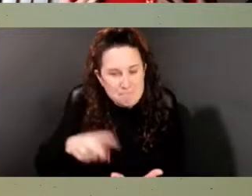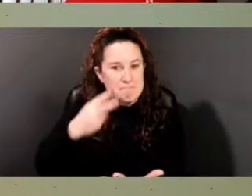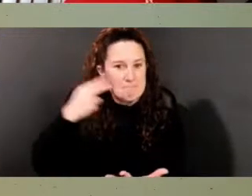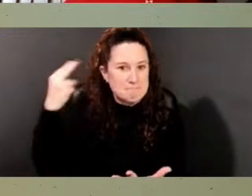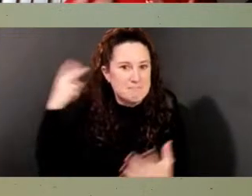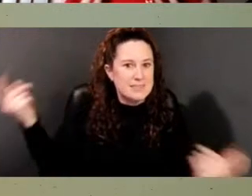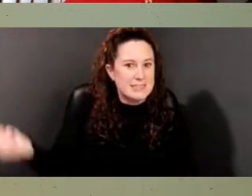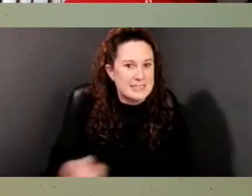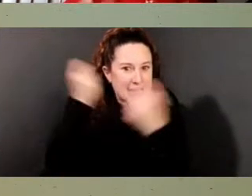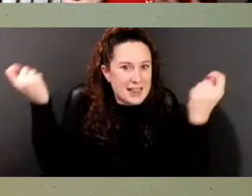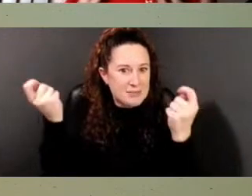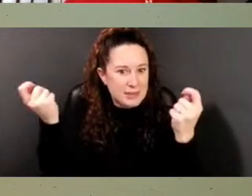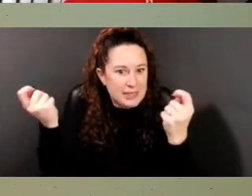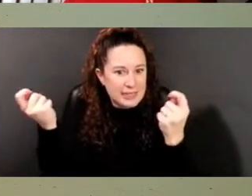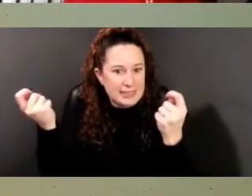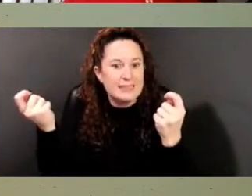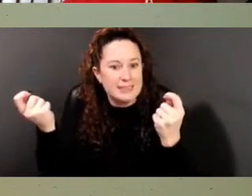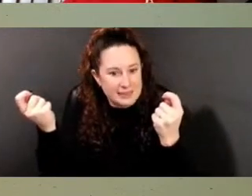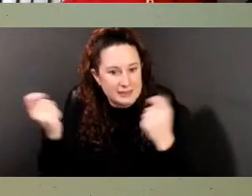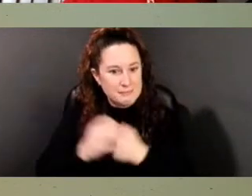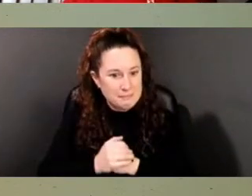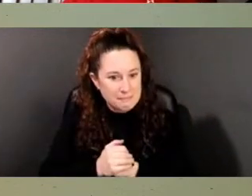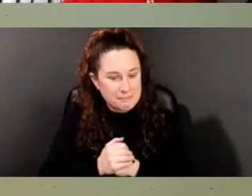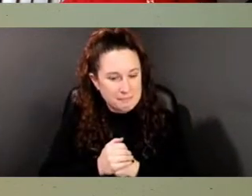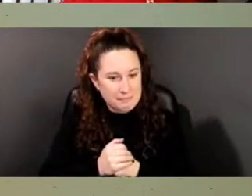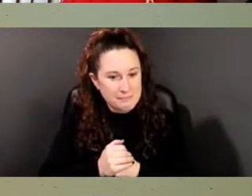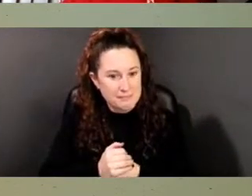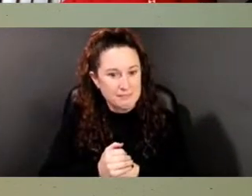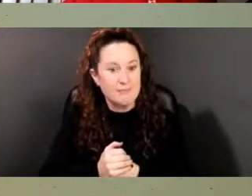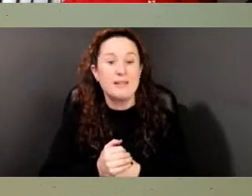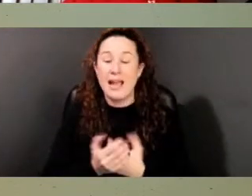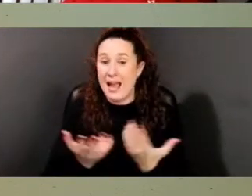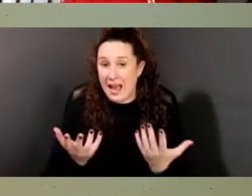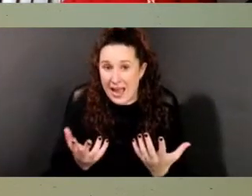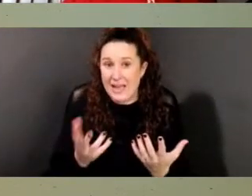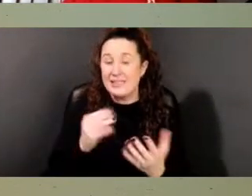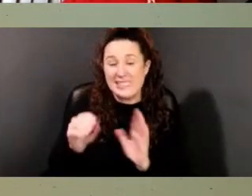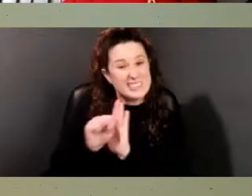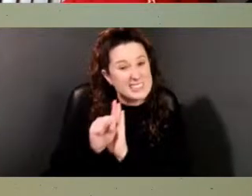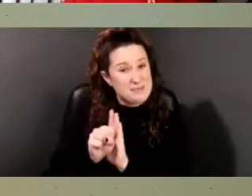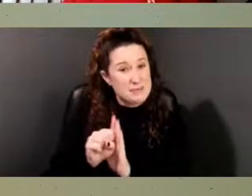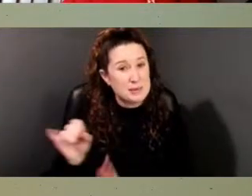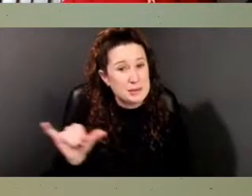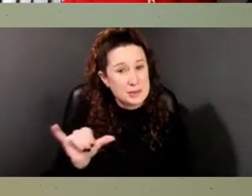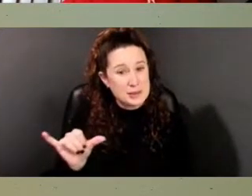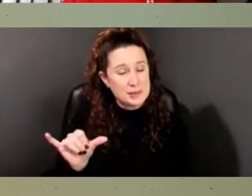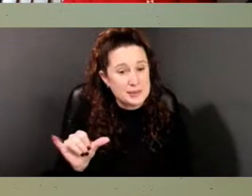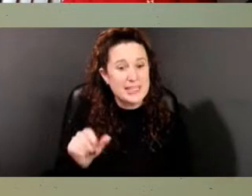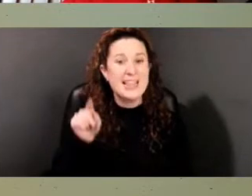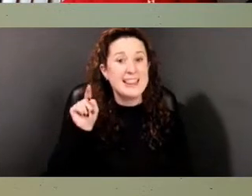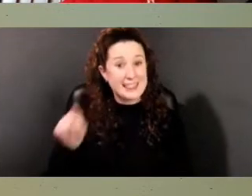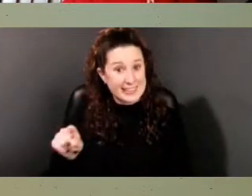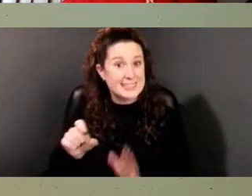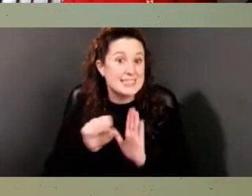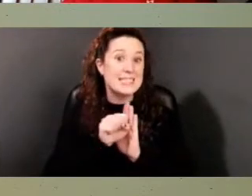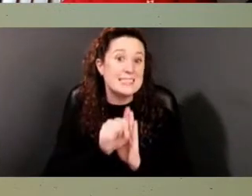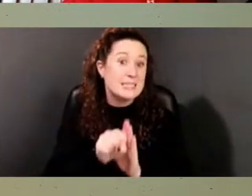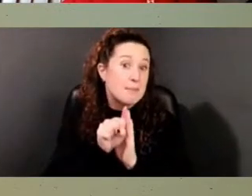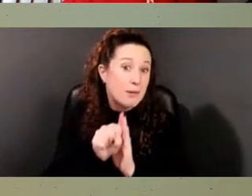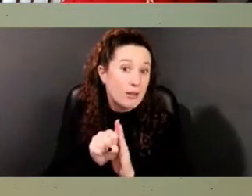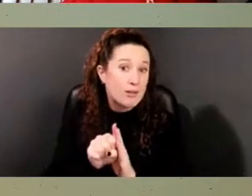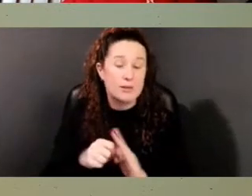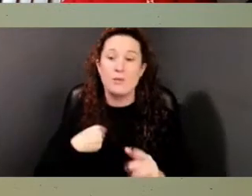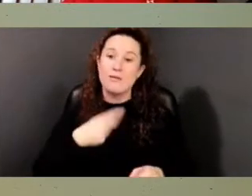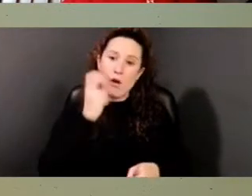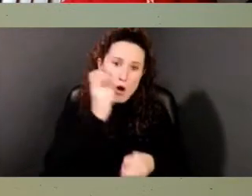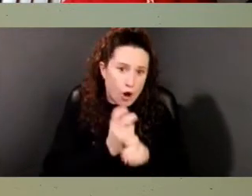why we know so much about this group is because of death. And it's a symbol. This is a symbol when we have those hard histories, those